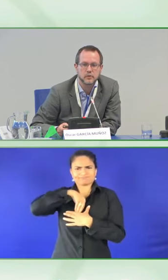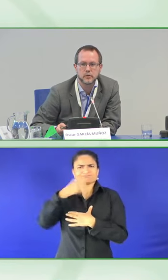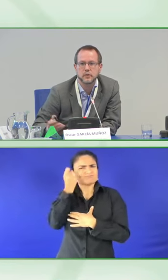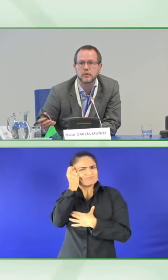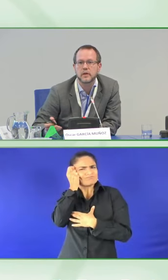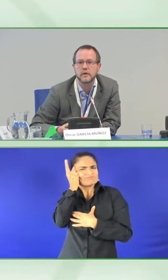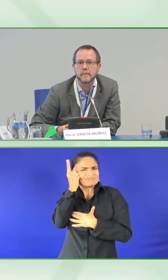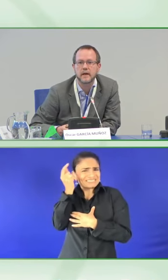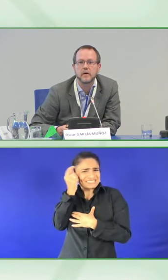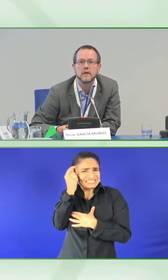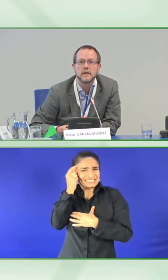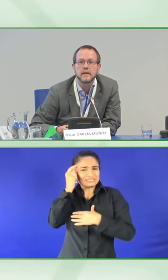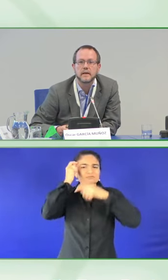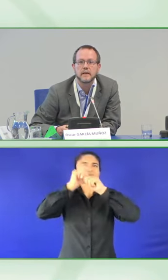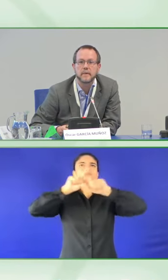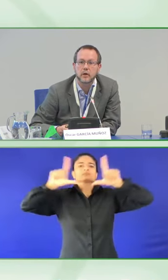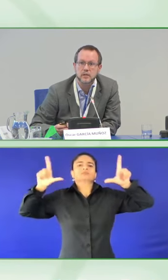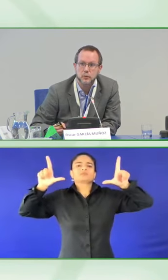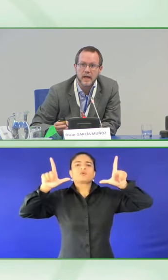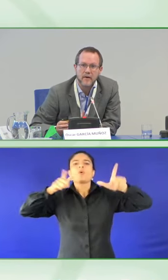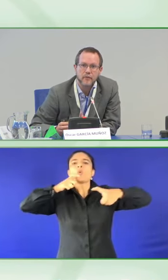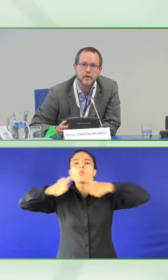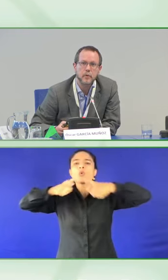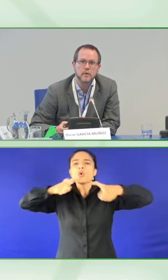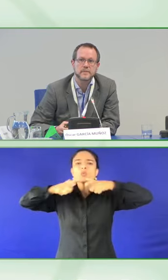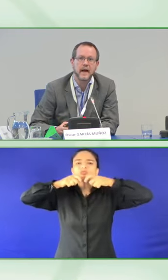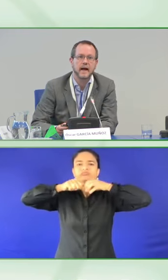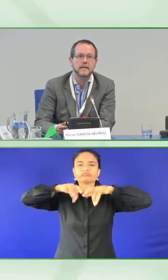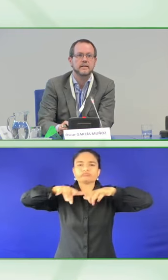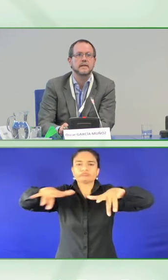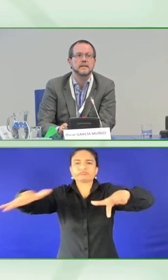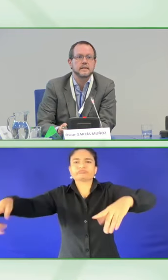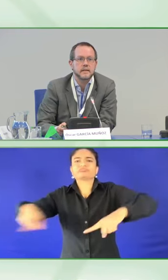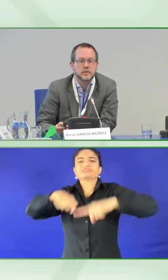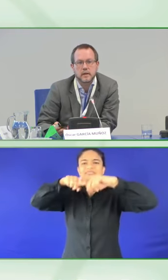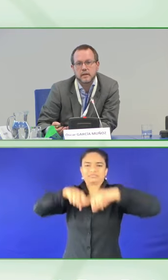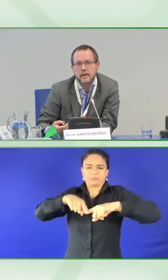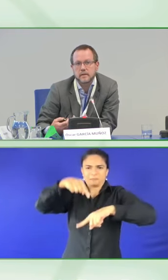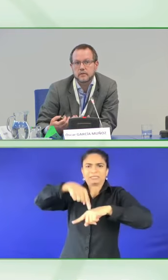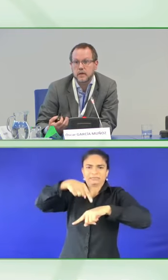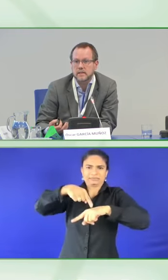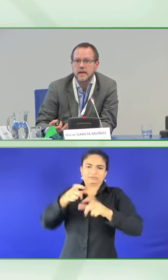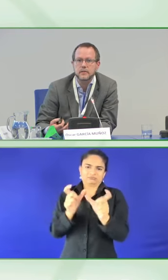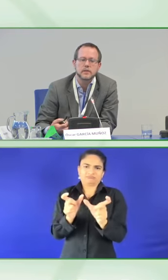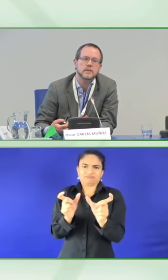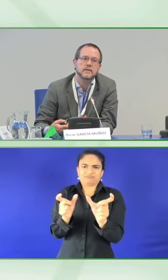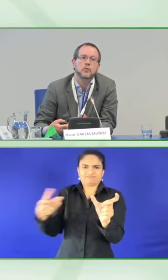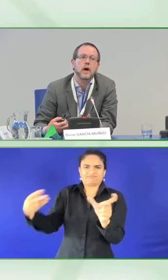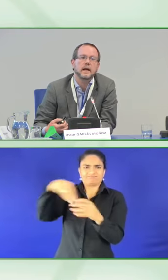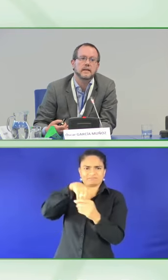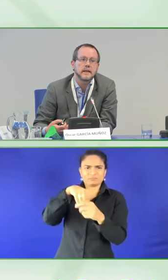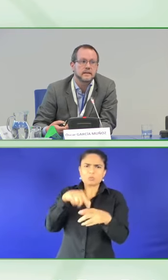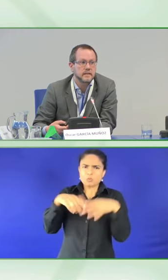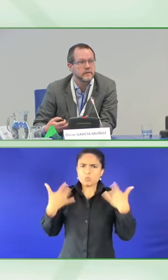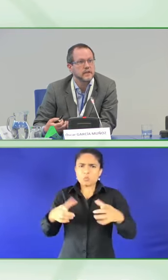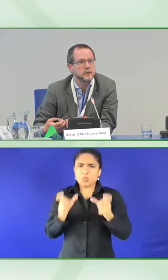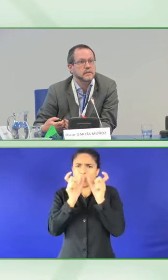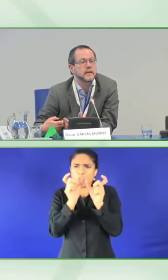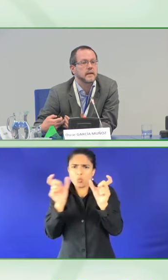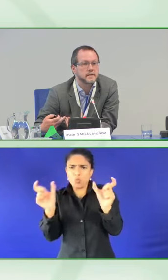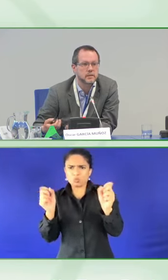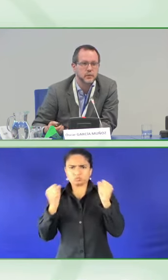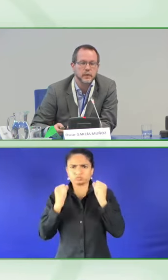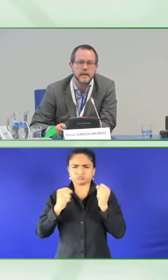I'm going to clear up now. Because we have three roles behind the Easy Dictionary. are the translators that write the